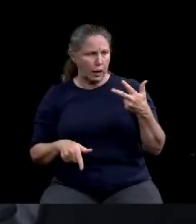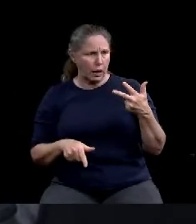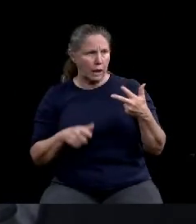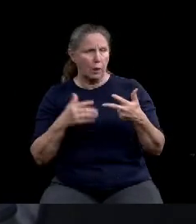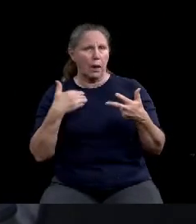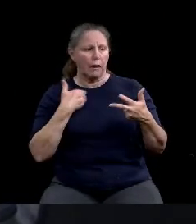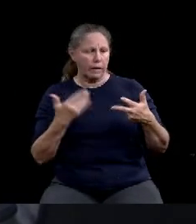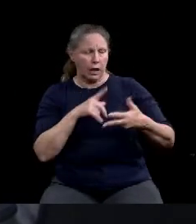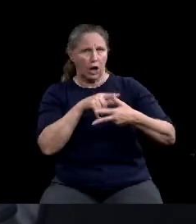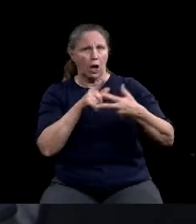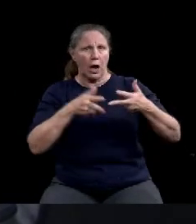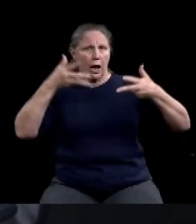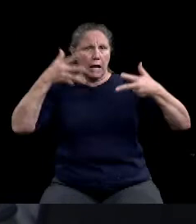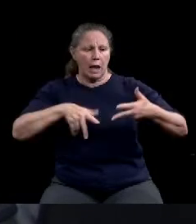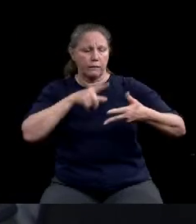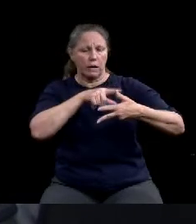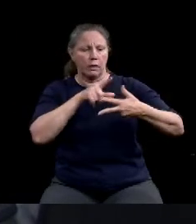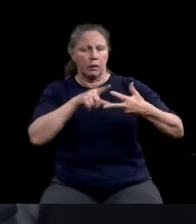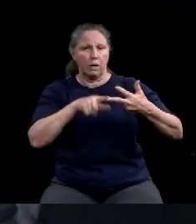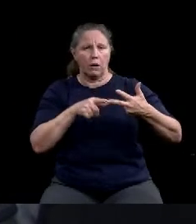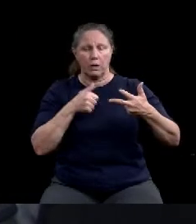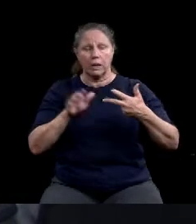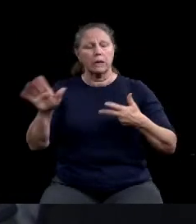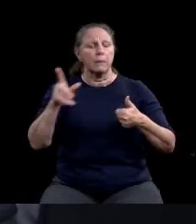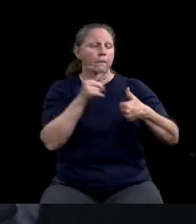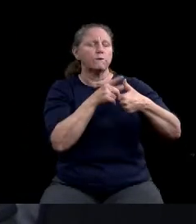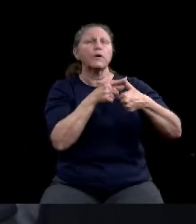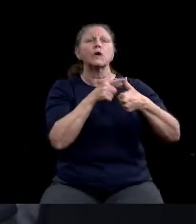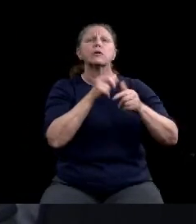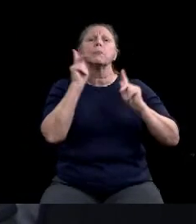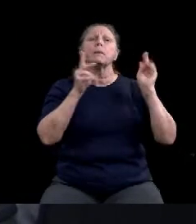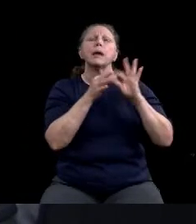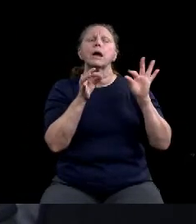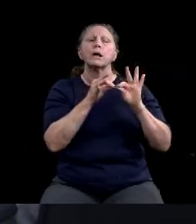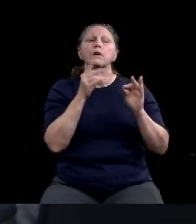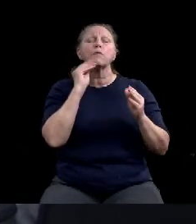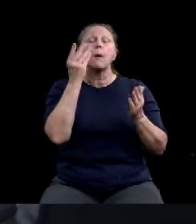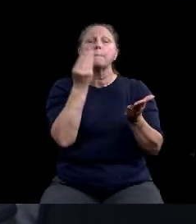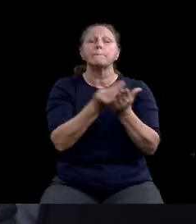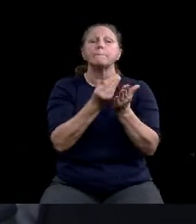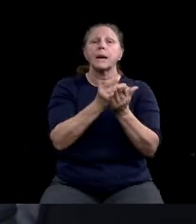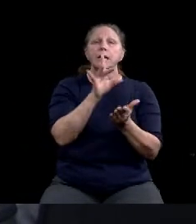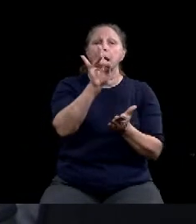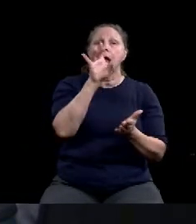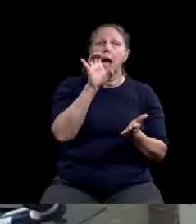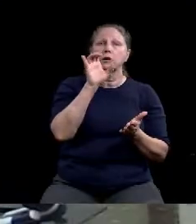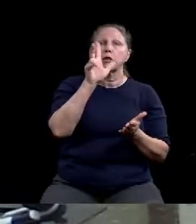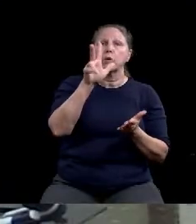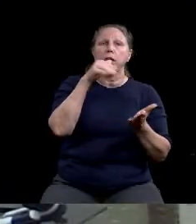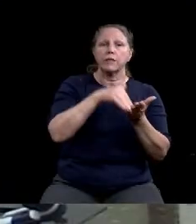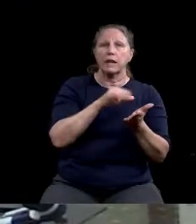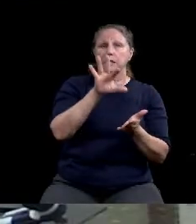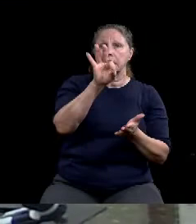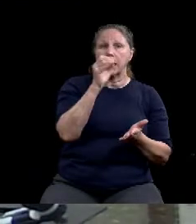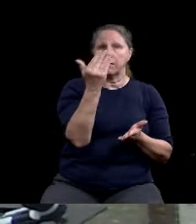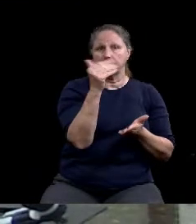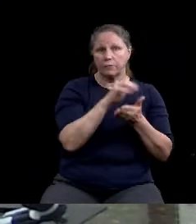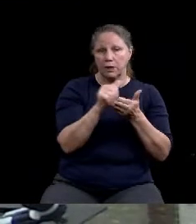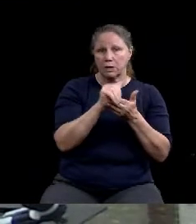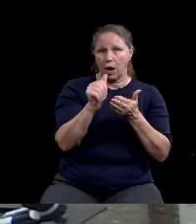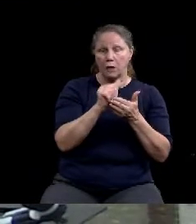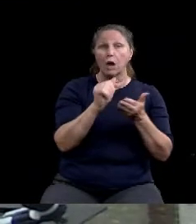first is the public hearing to allocate $803,915 of community block grant, uh, funding, um,